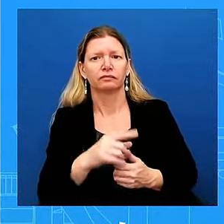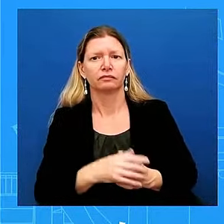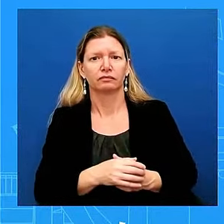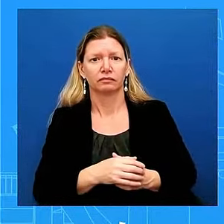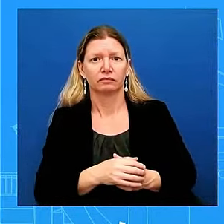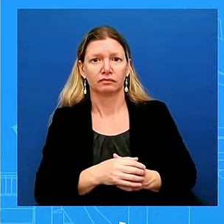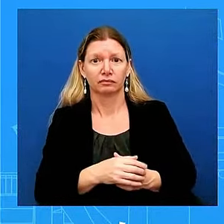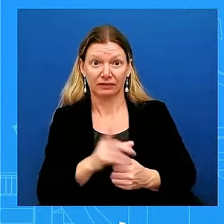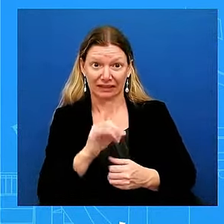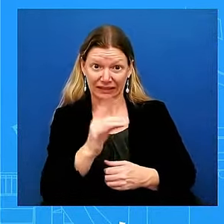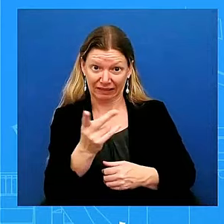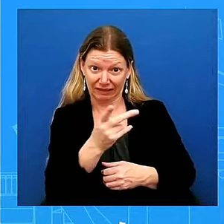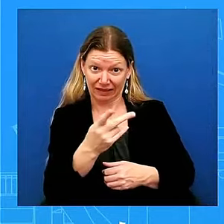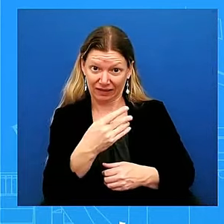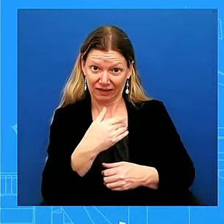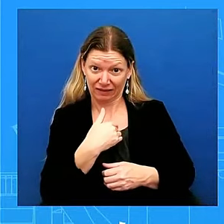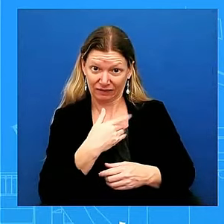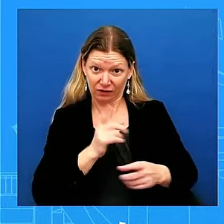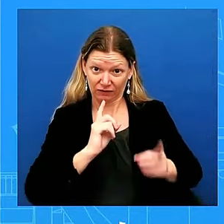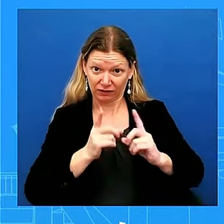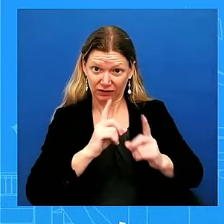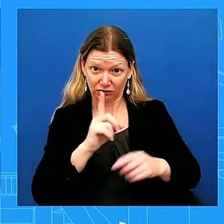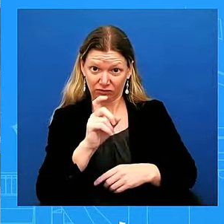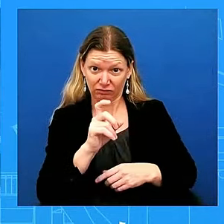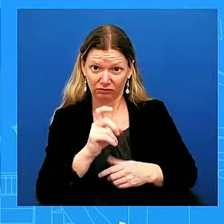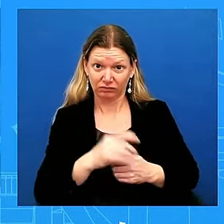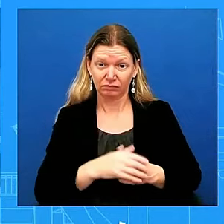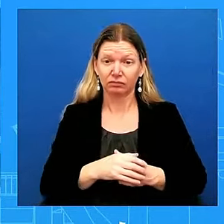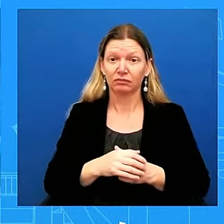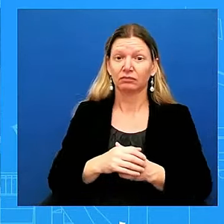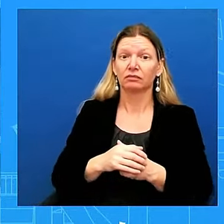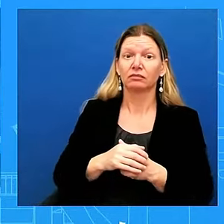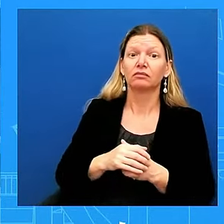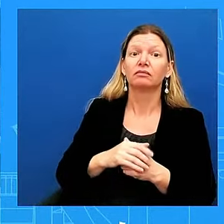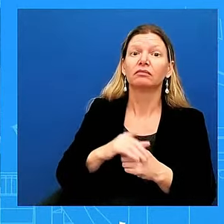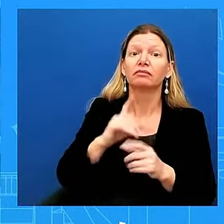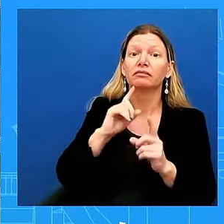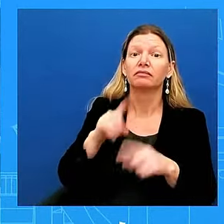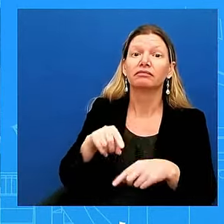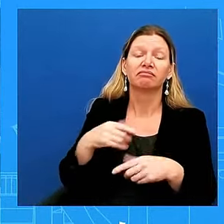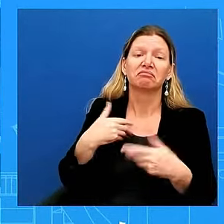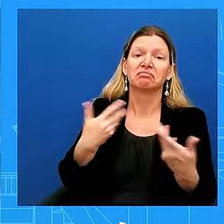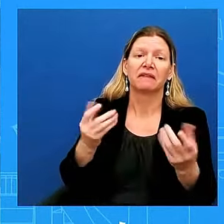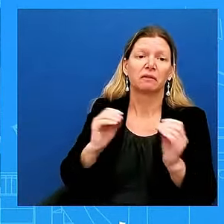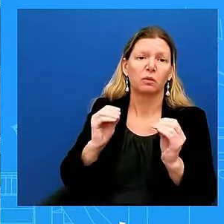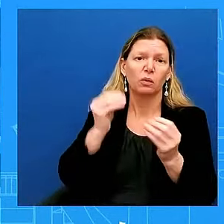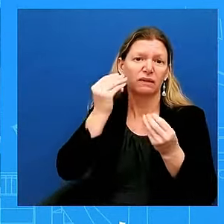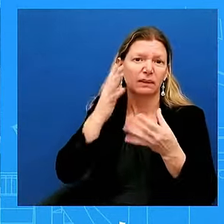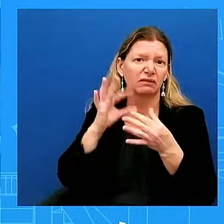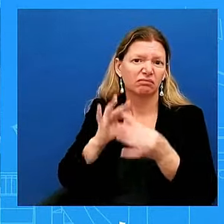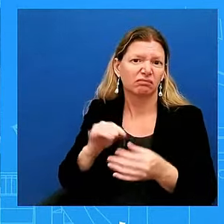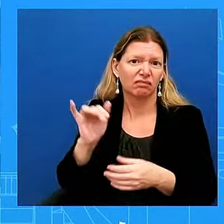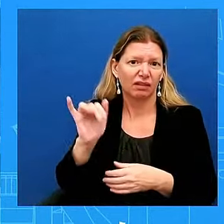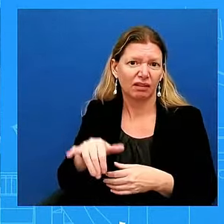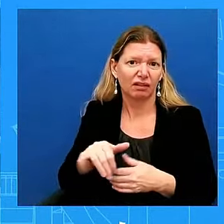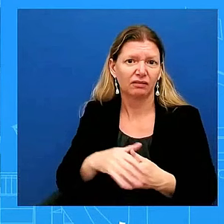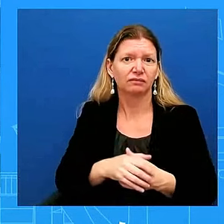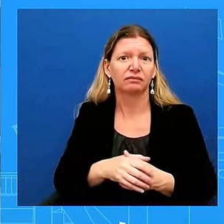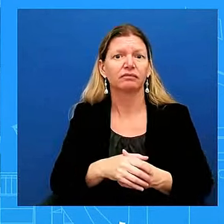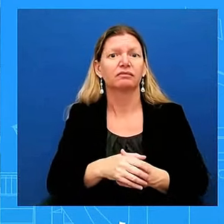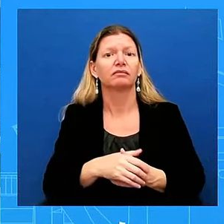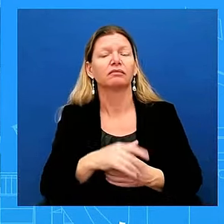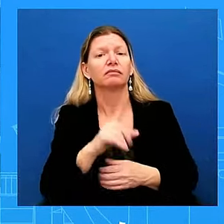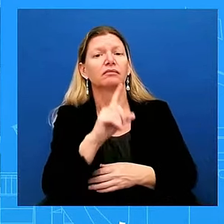to read out. I don't have anything for you at this time. MS. then just sort of related to that, you sort of made a very clear point that